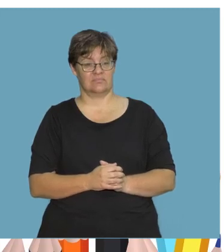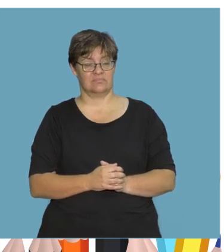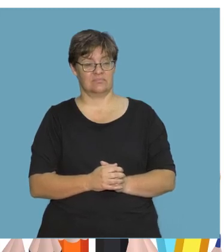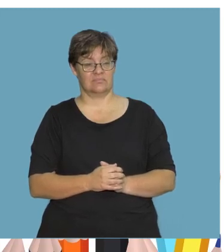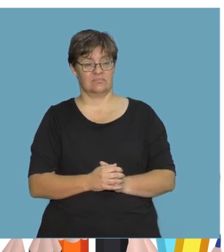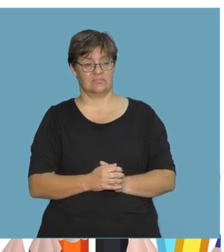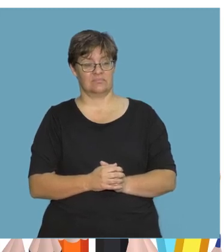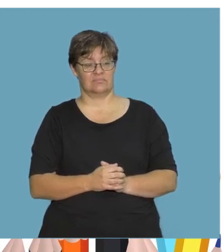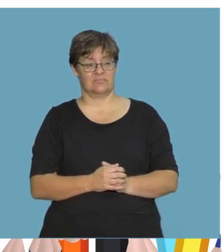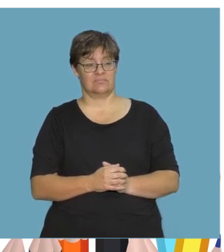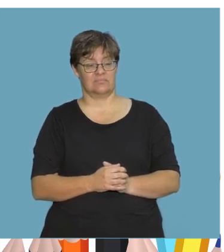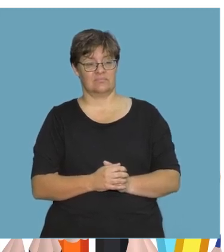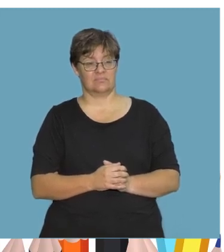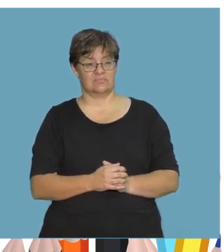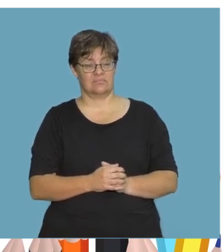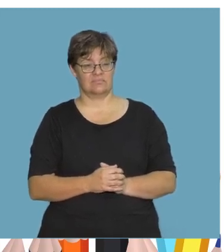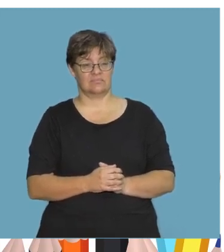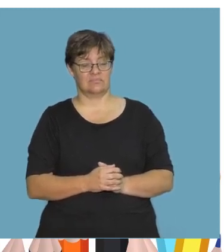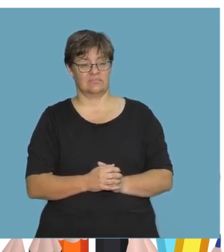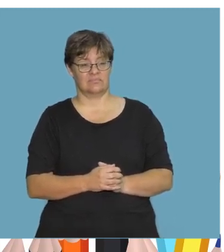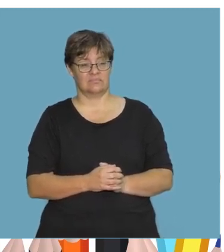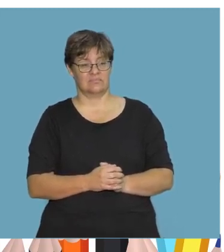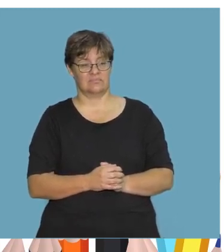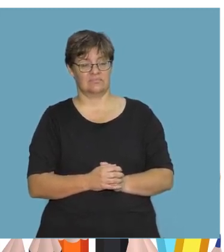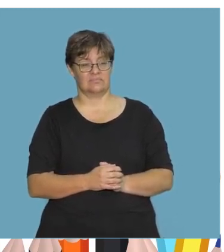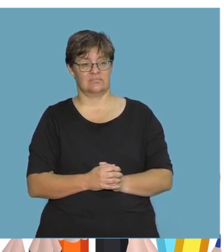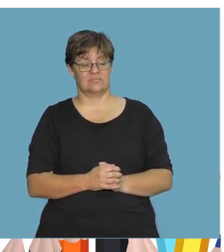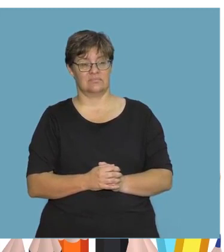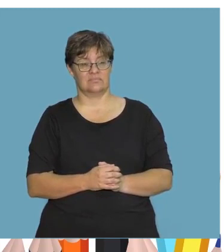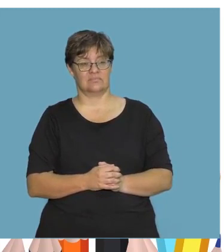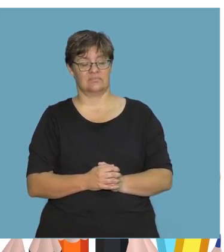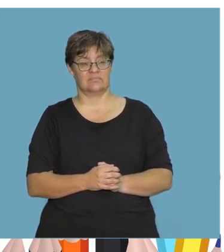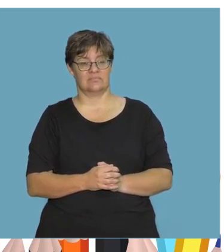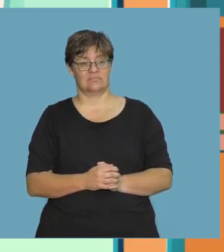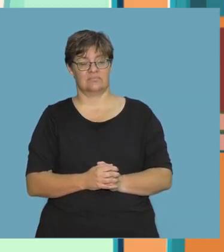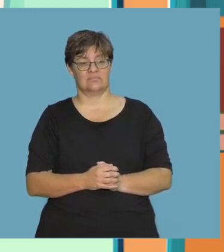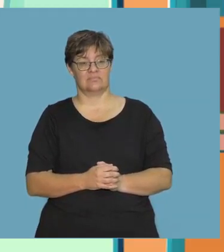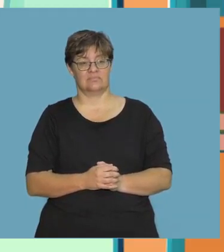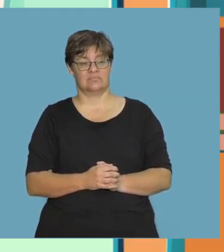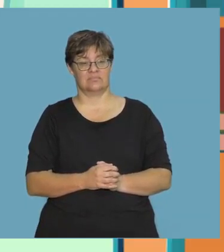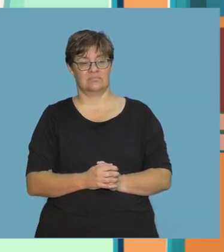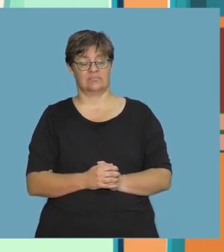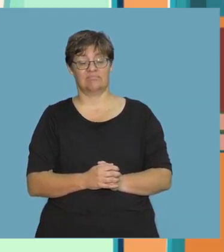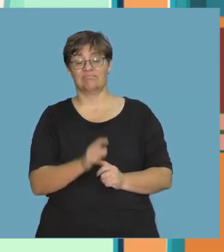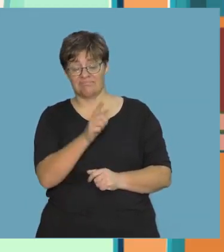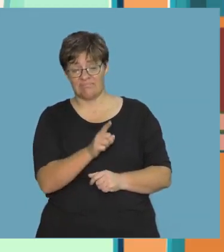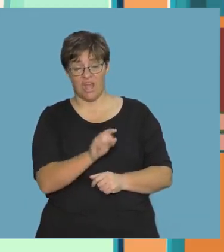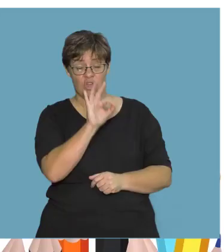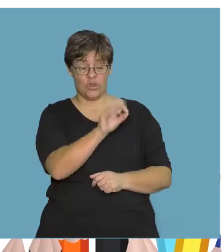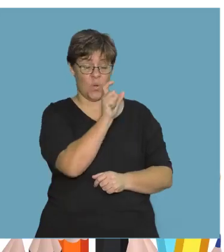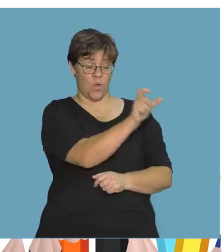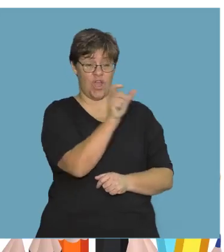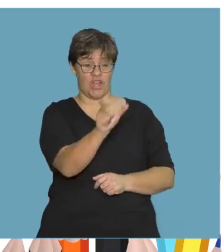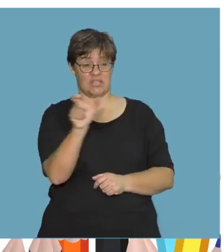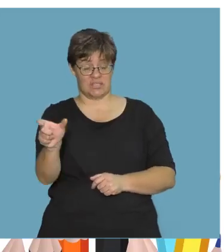I love to in the bush sun. Listen to these three words.